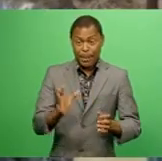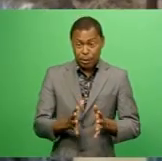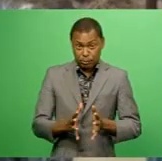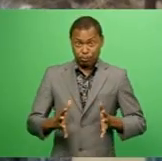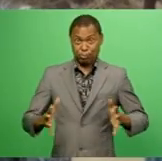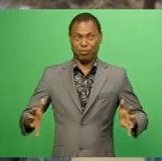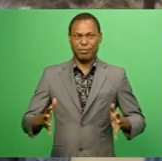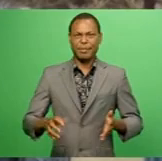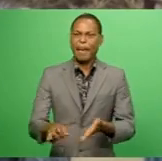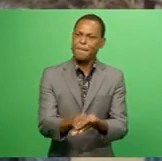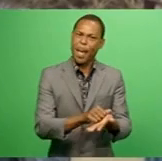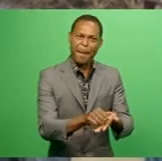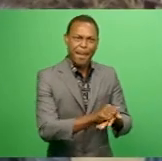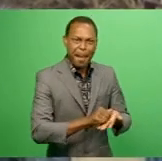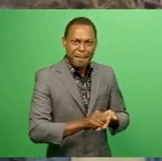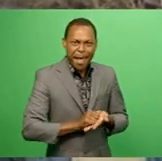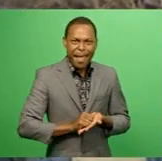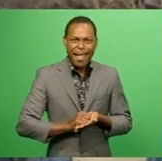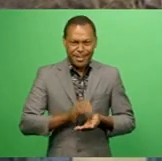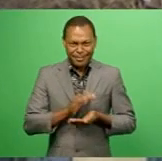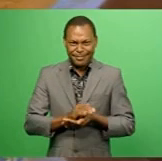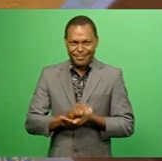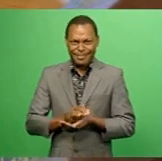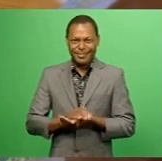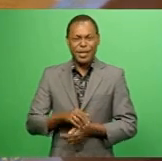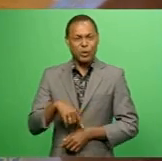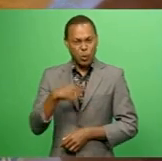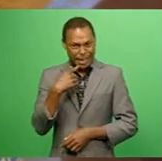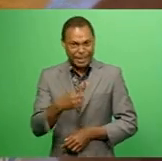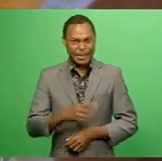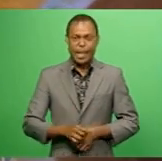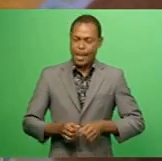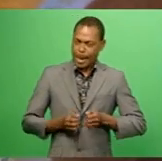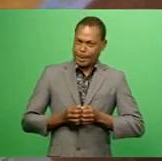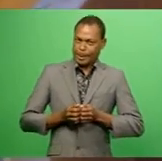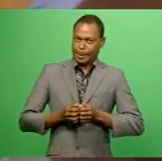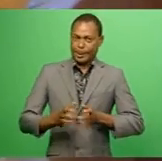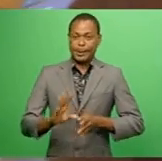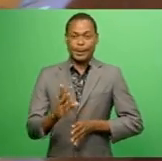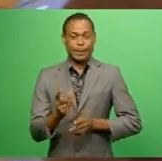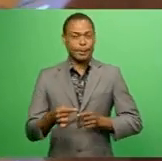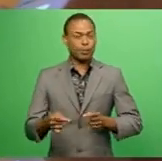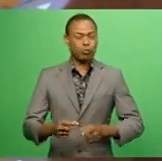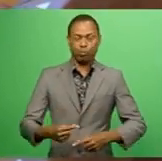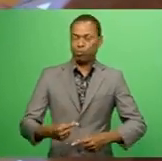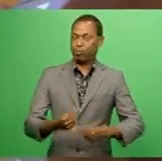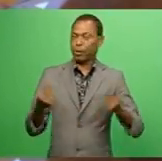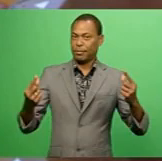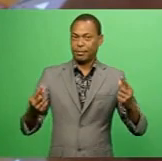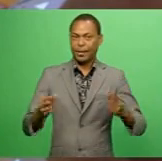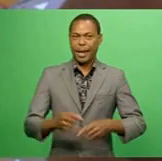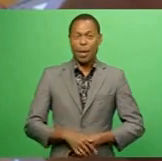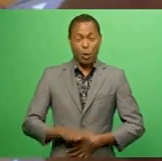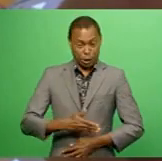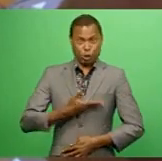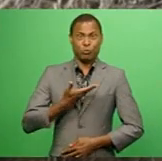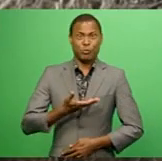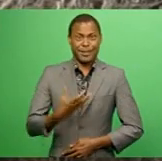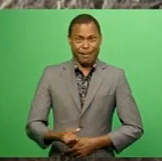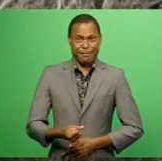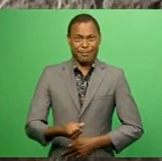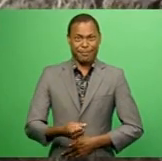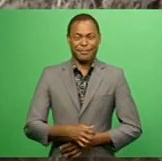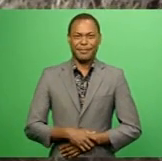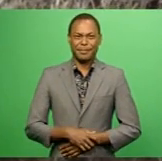Kava, and industry players say this is the beginning of something great. There's a growing interest there. I think we haven't hit